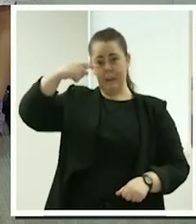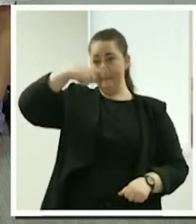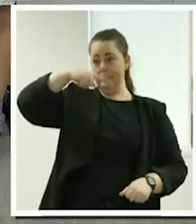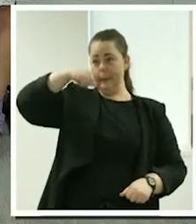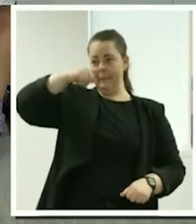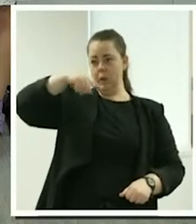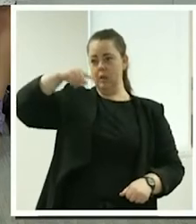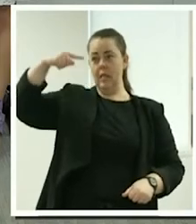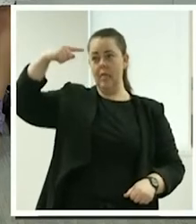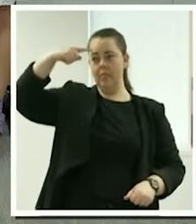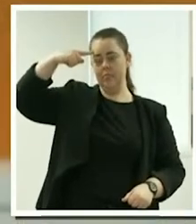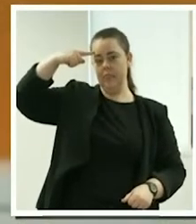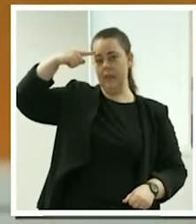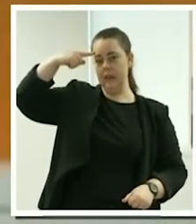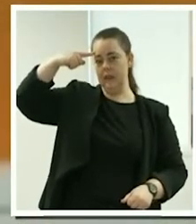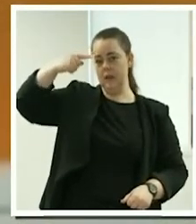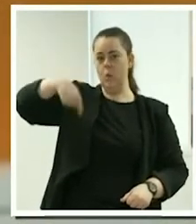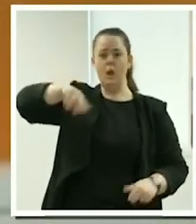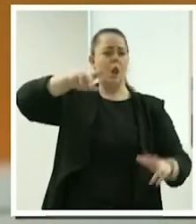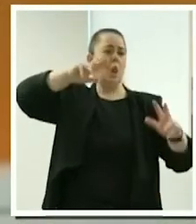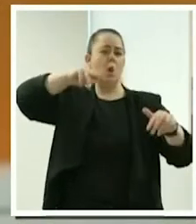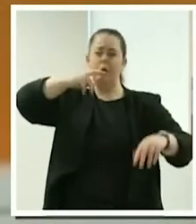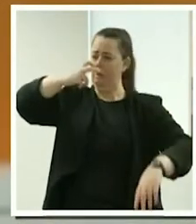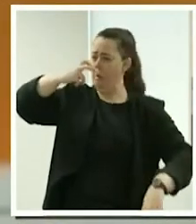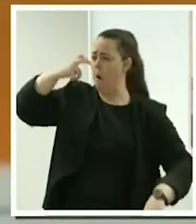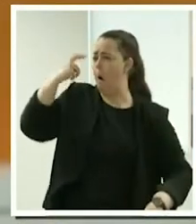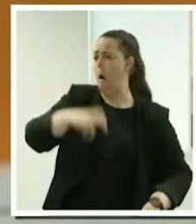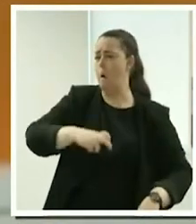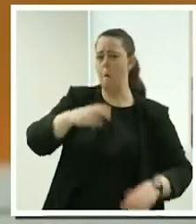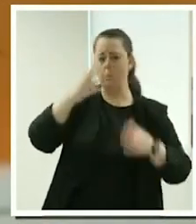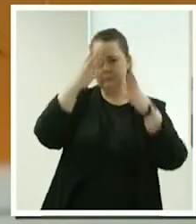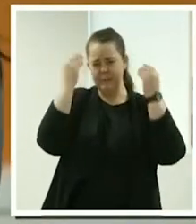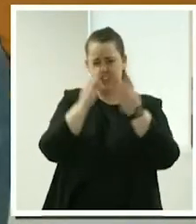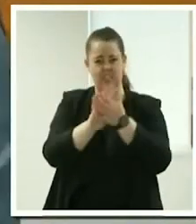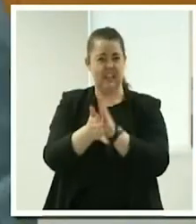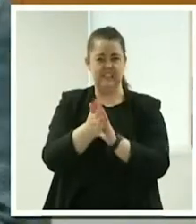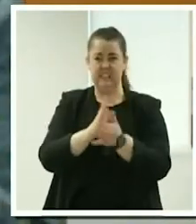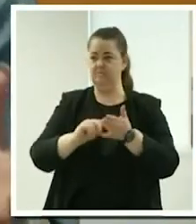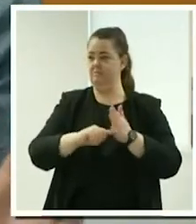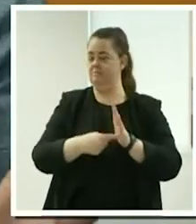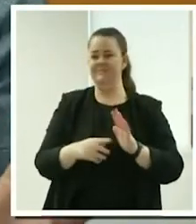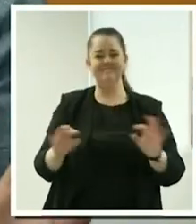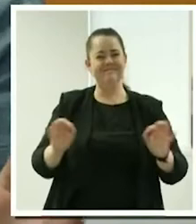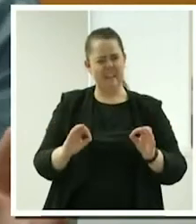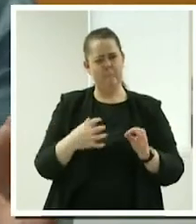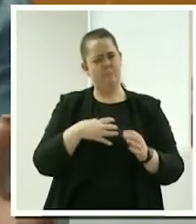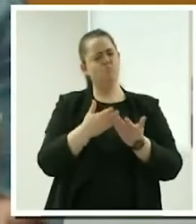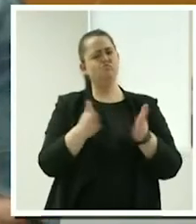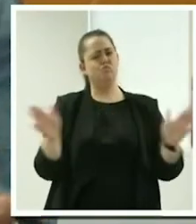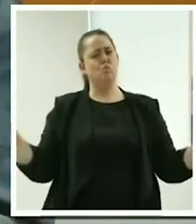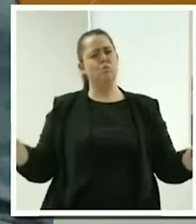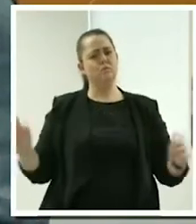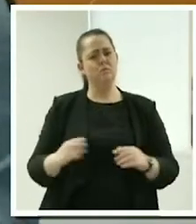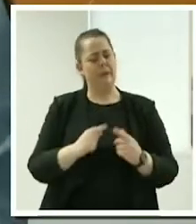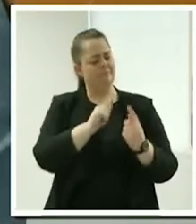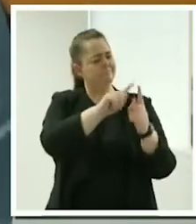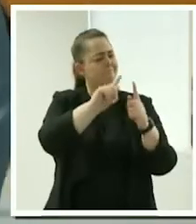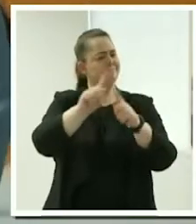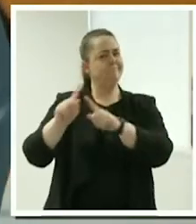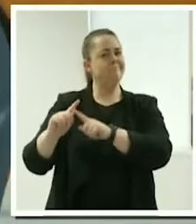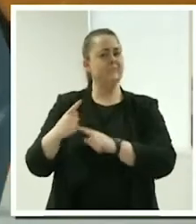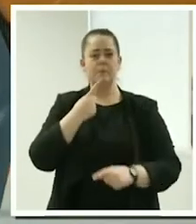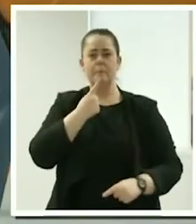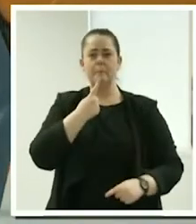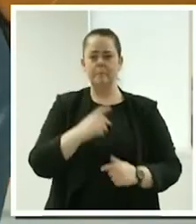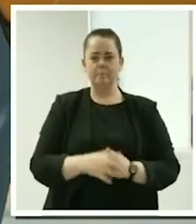after palliative or patients with dementia but actually it's more of a broader scale than that when you go